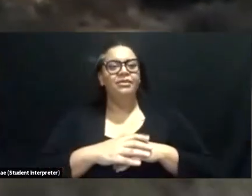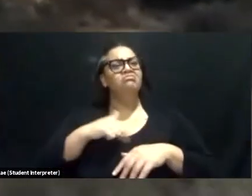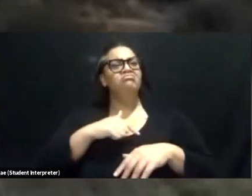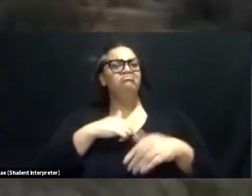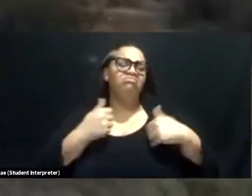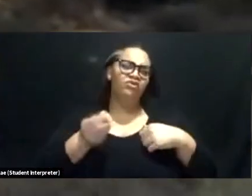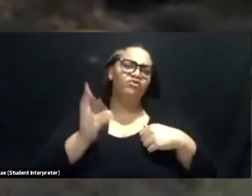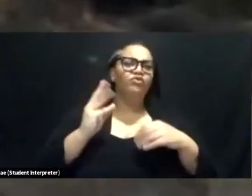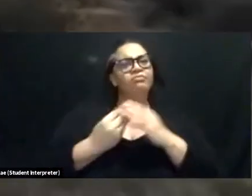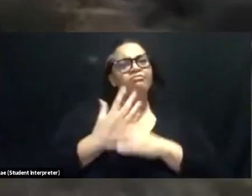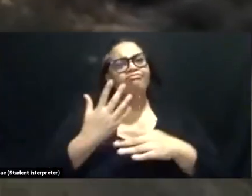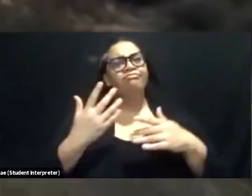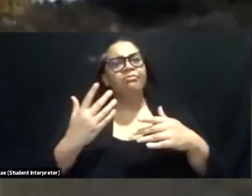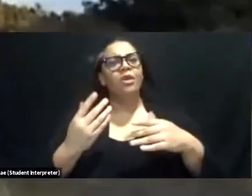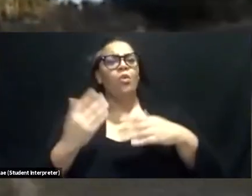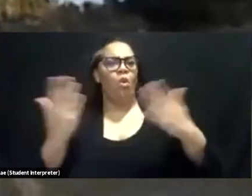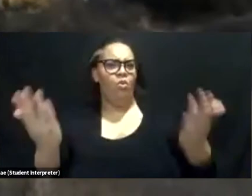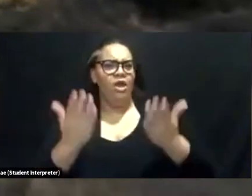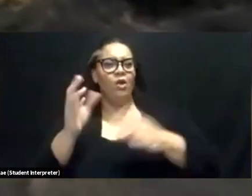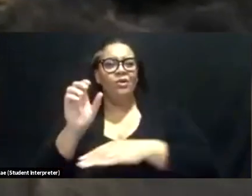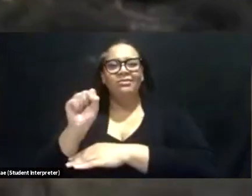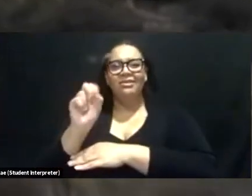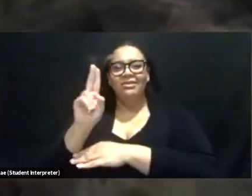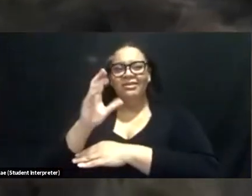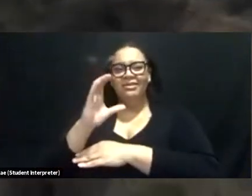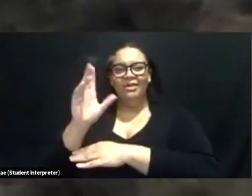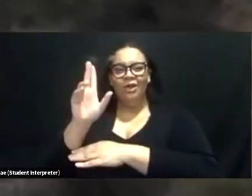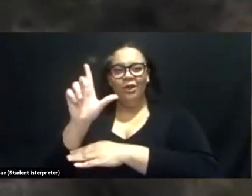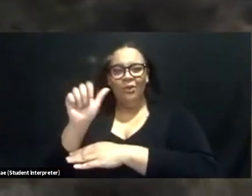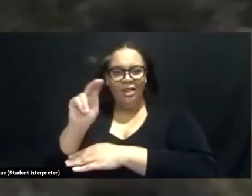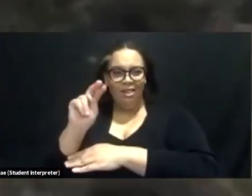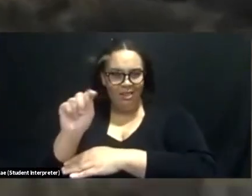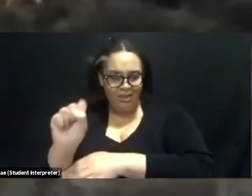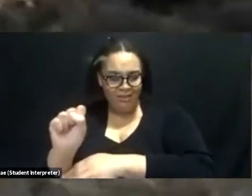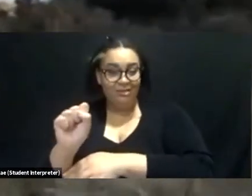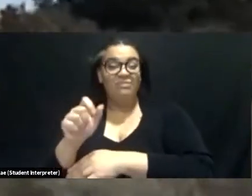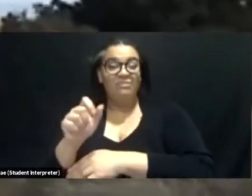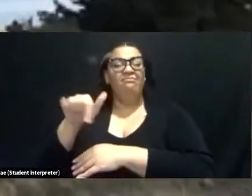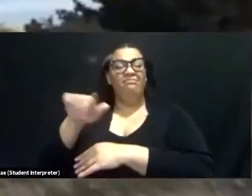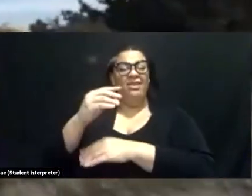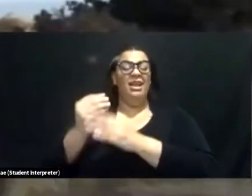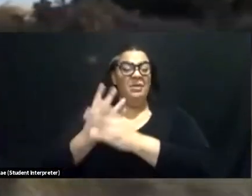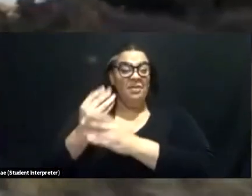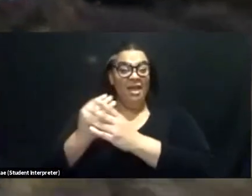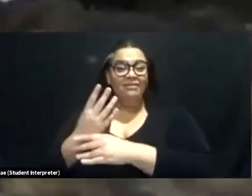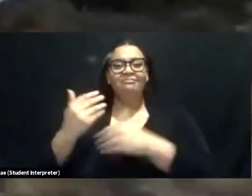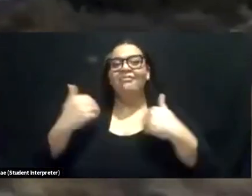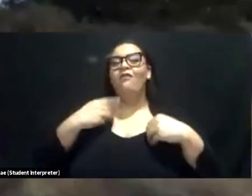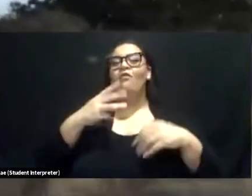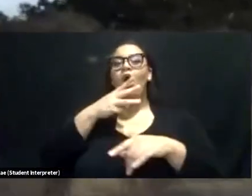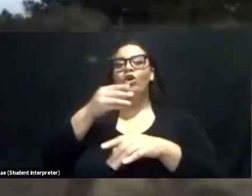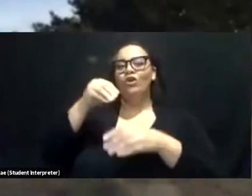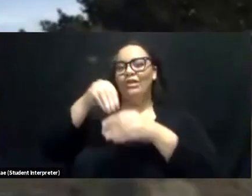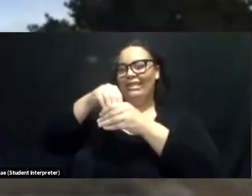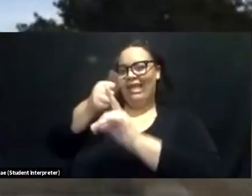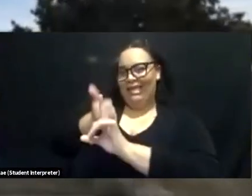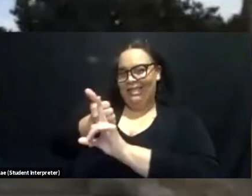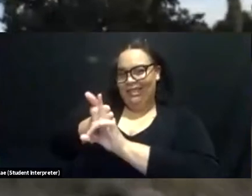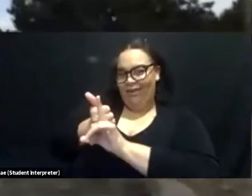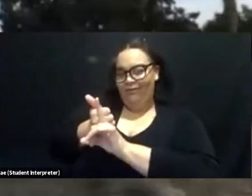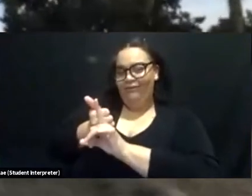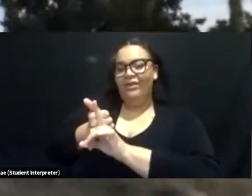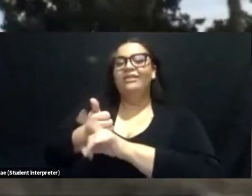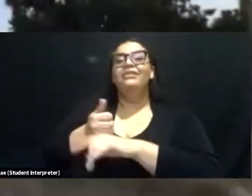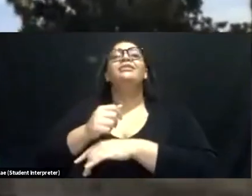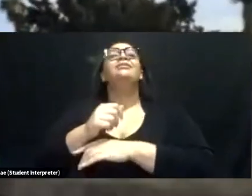that are succulents. These are plants that store water inside themselves. And one of them is our namesake plant, the